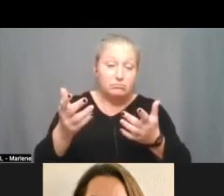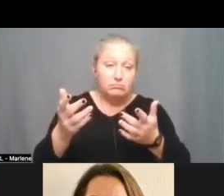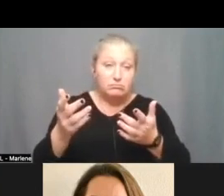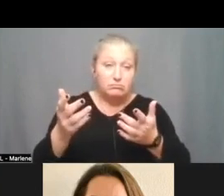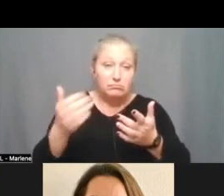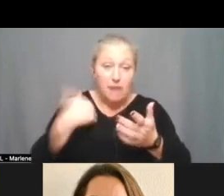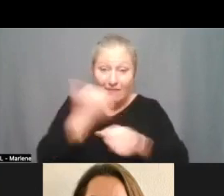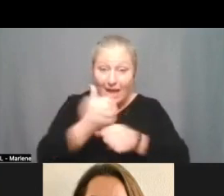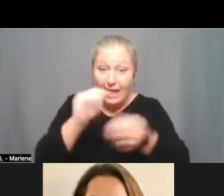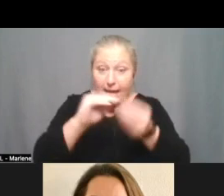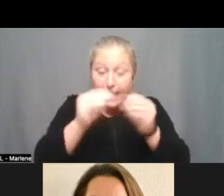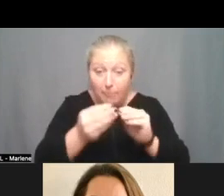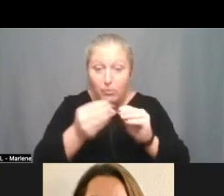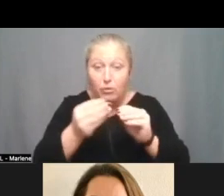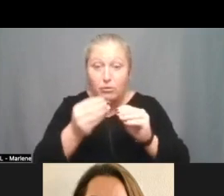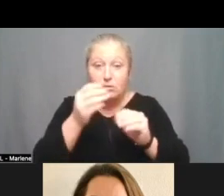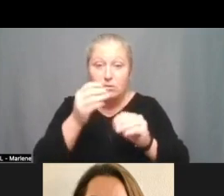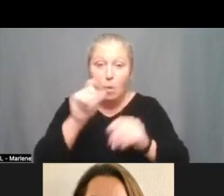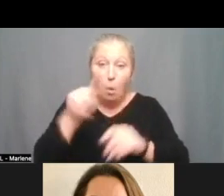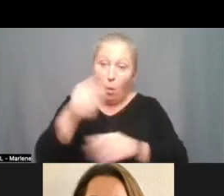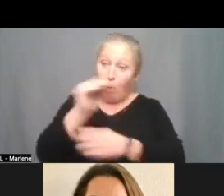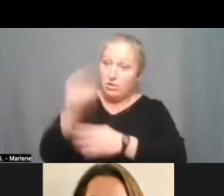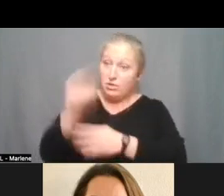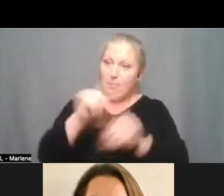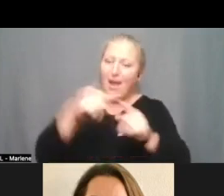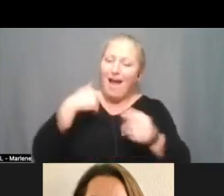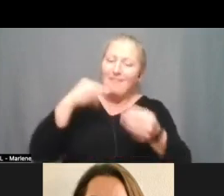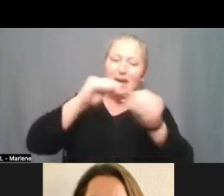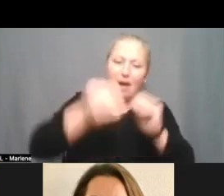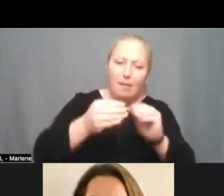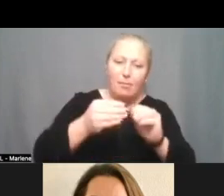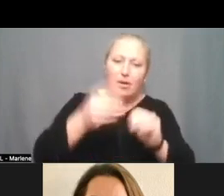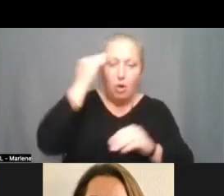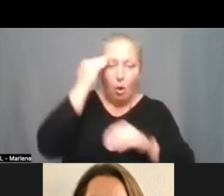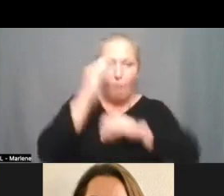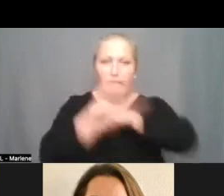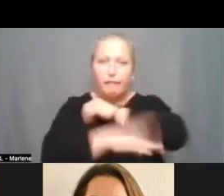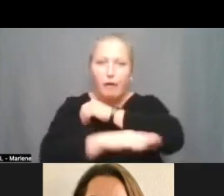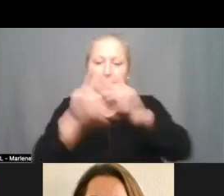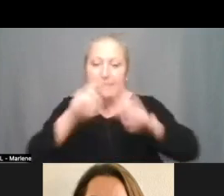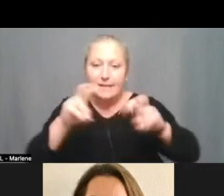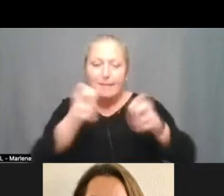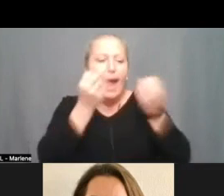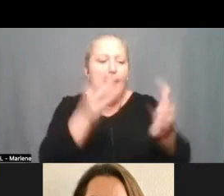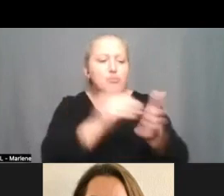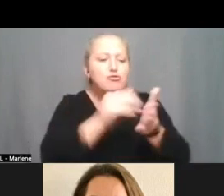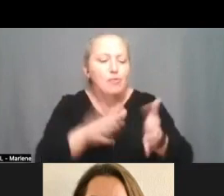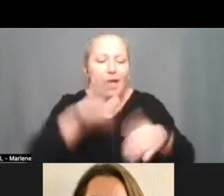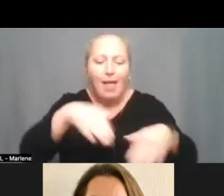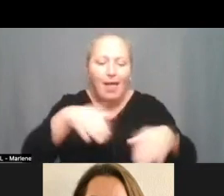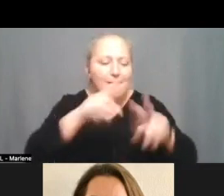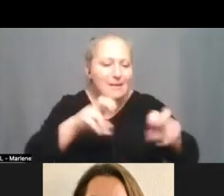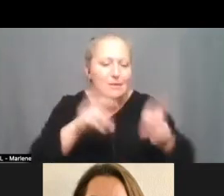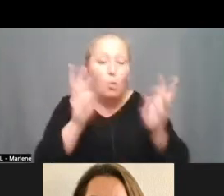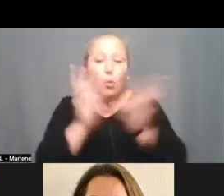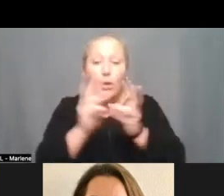numbers instead of just percentages are there any numbers to say for the fall assessment how many did not get assessed for the winter assessment how many did not